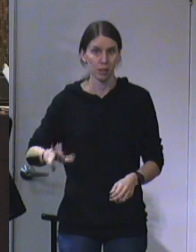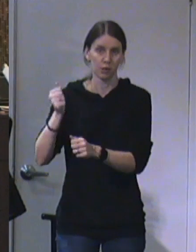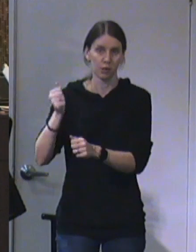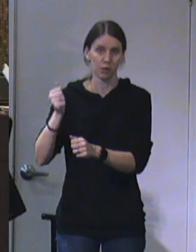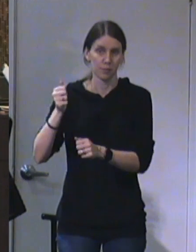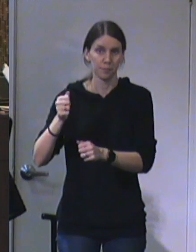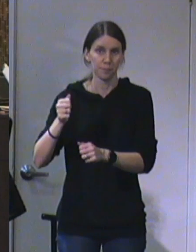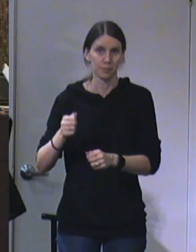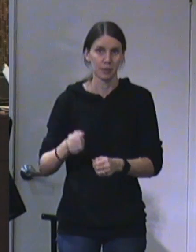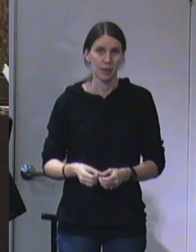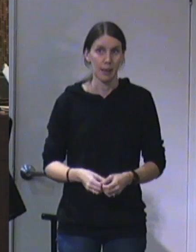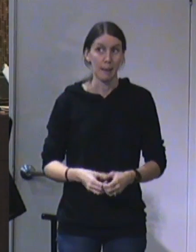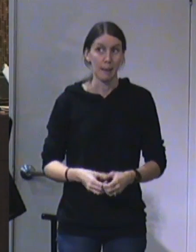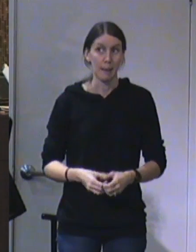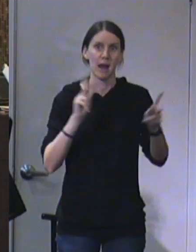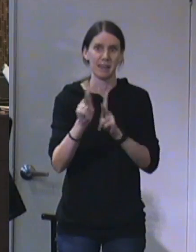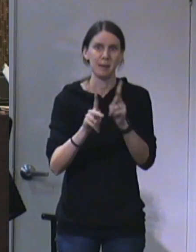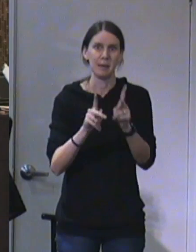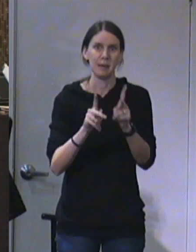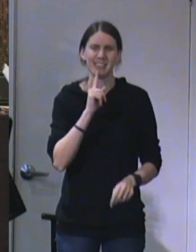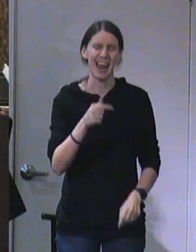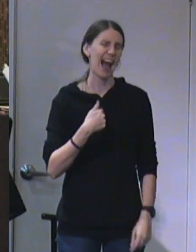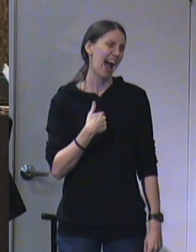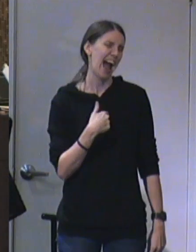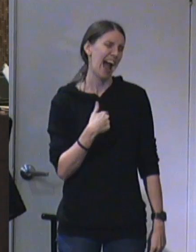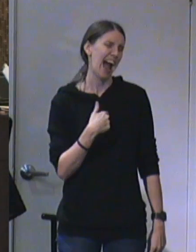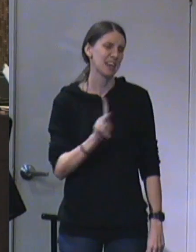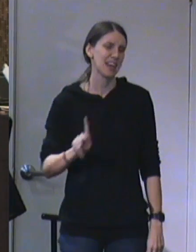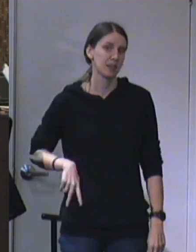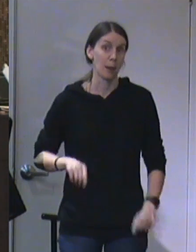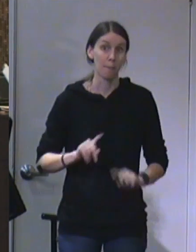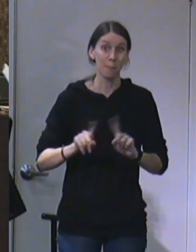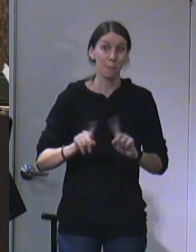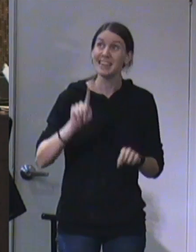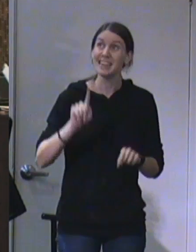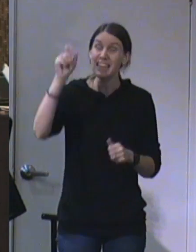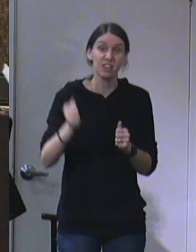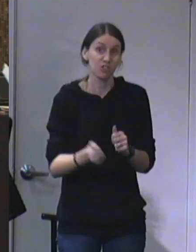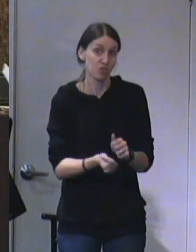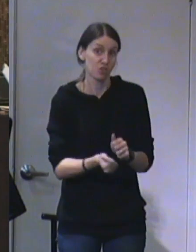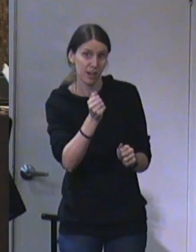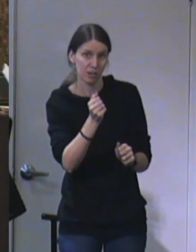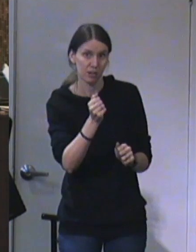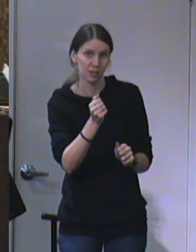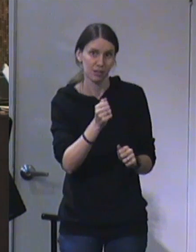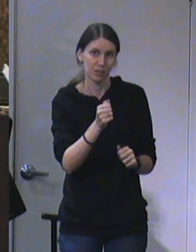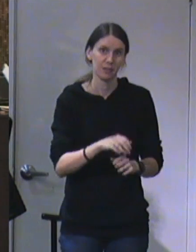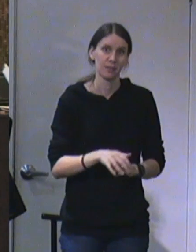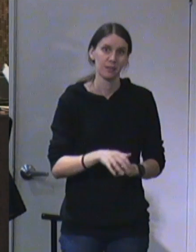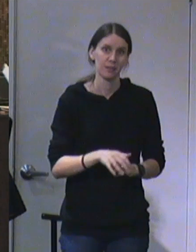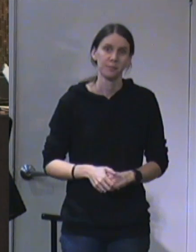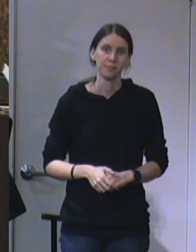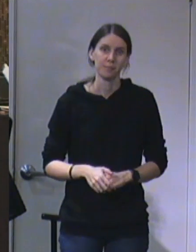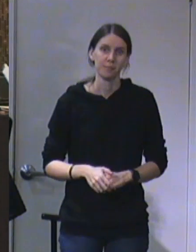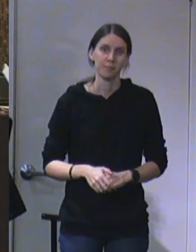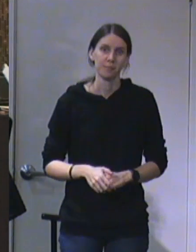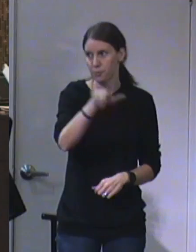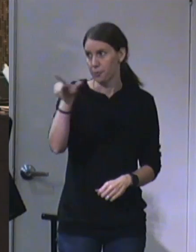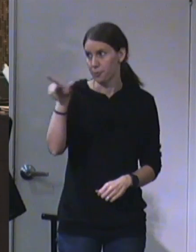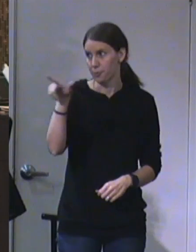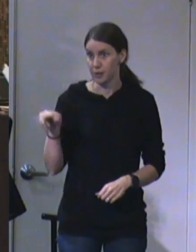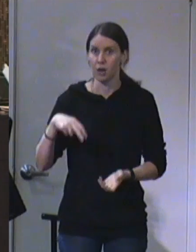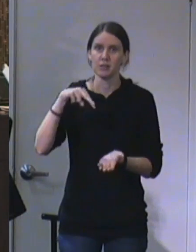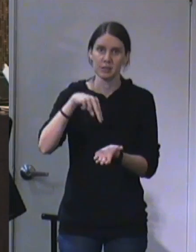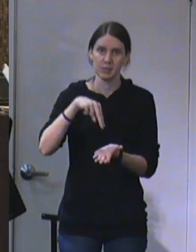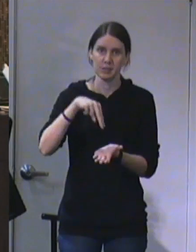Many people claim kingship, but He is over them all. And we all